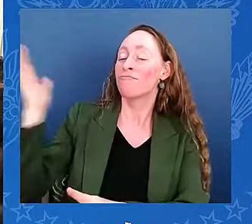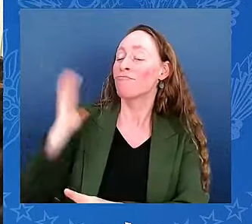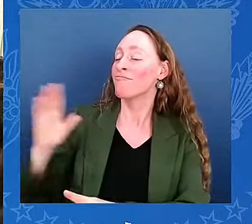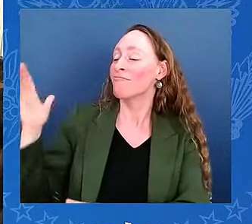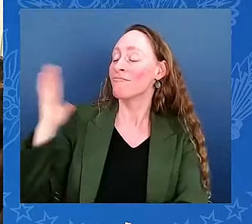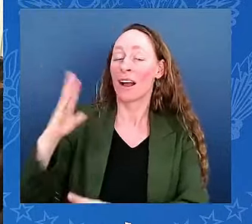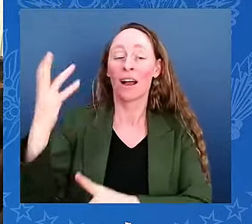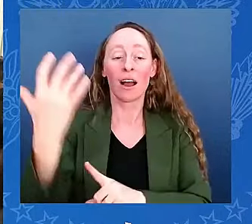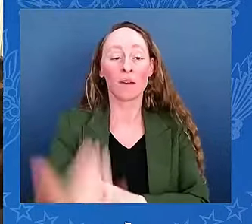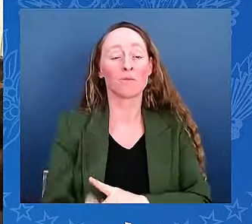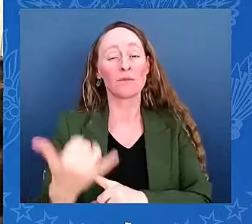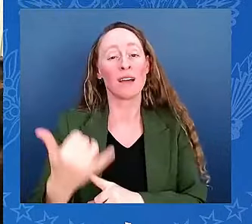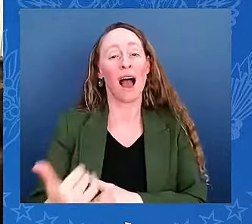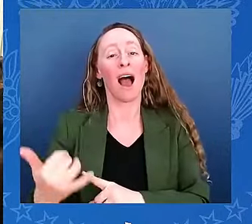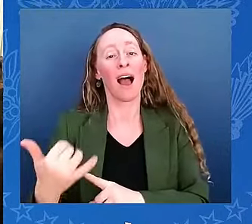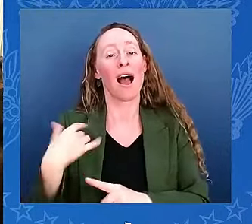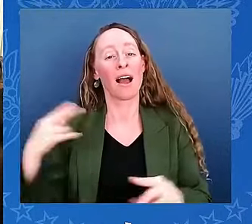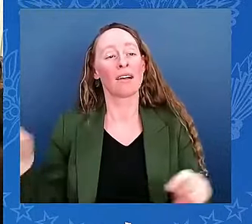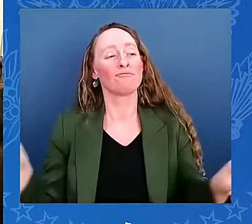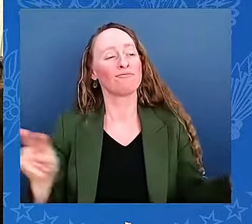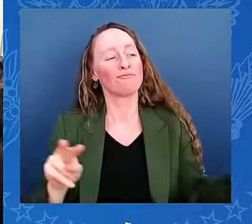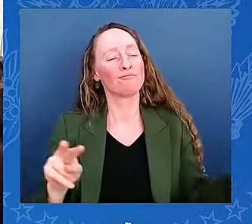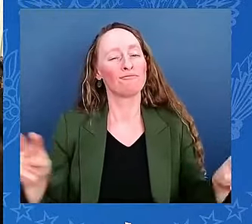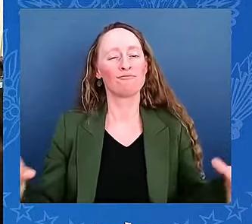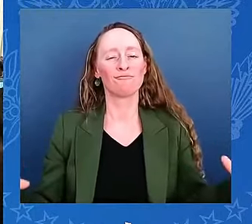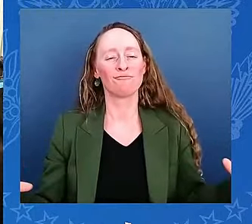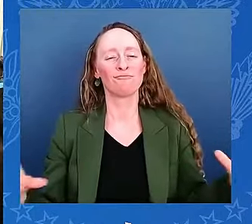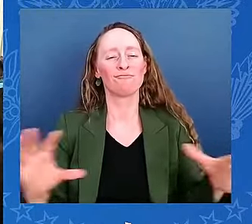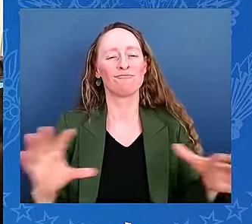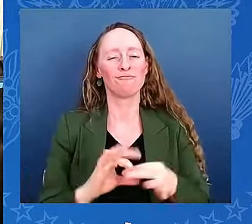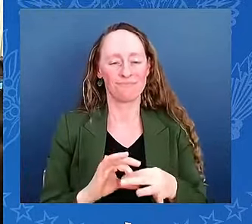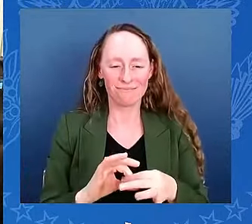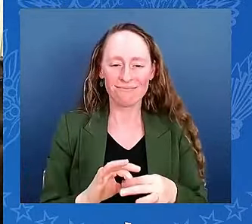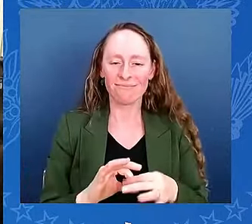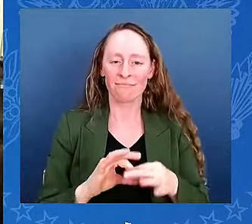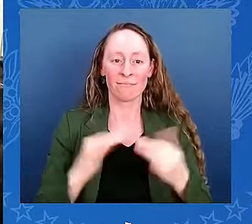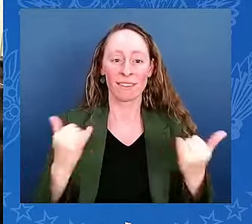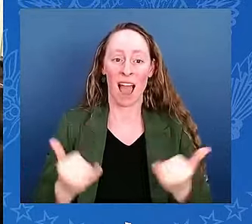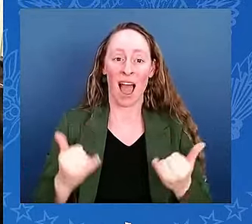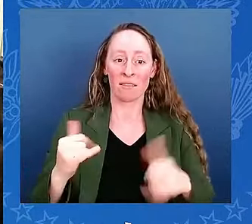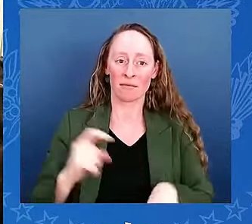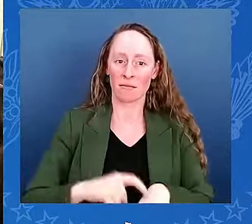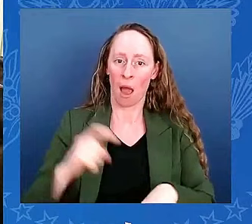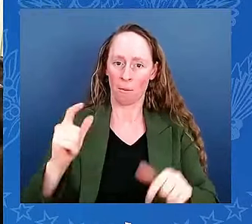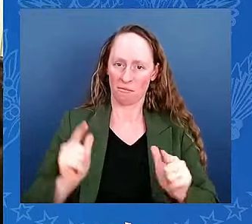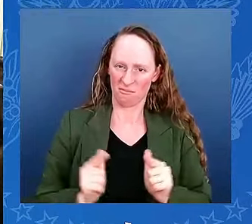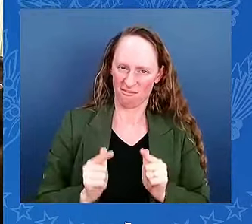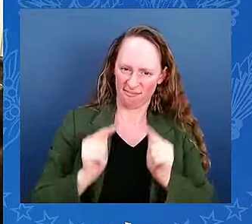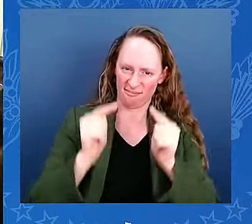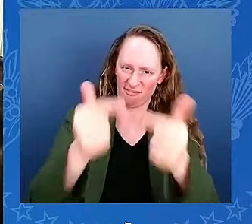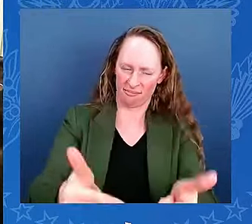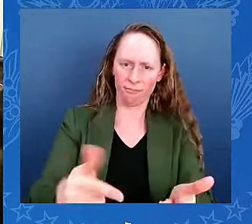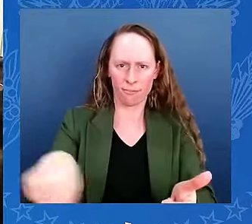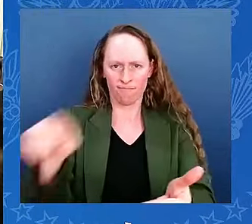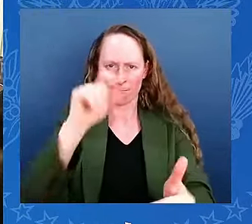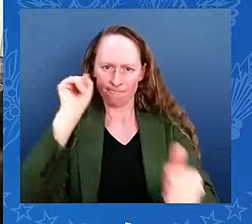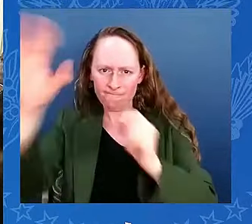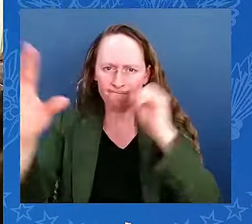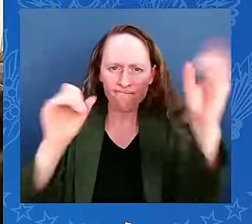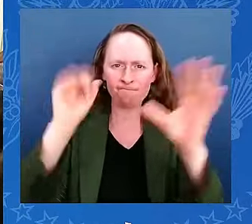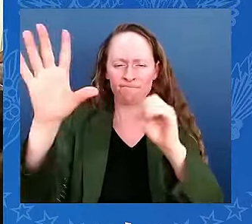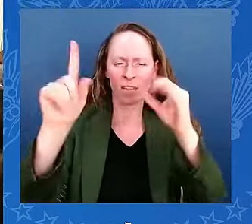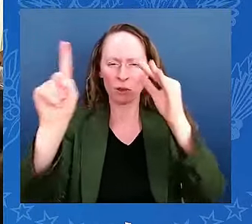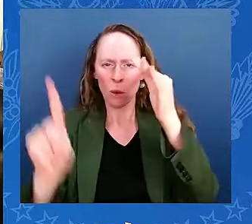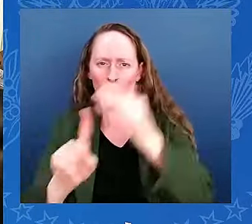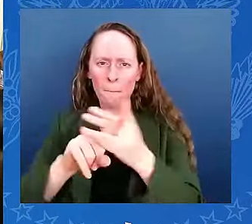voices. Now it's your turn to use your voice. To talk with family and friends. To talk to the people